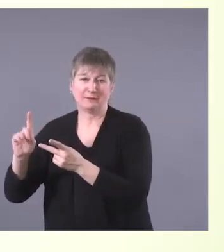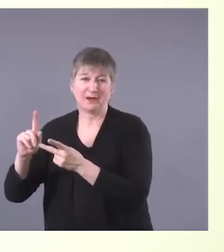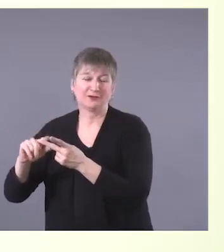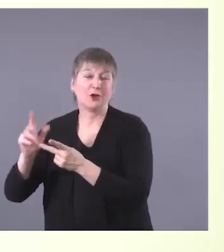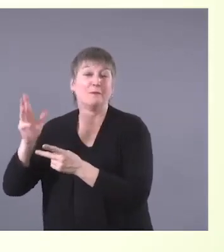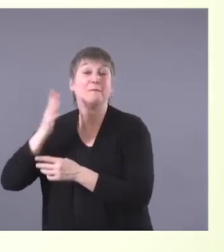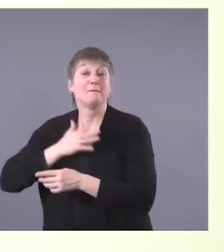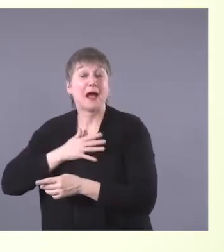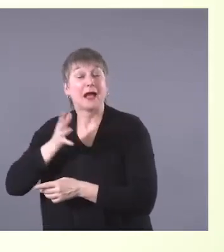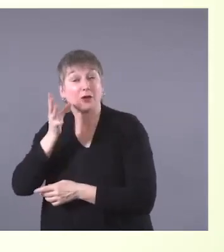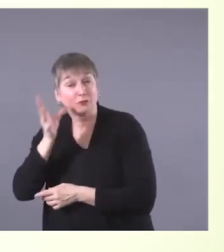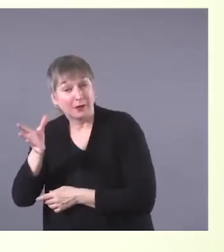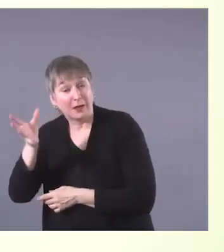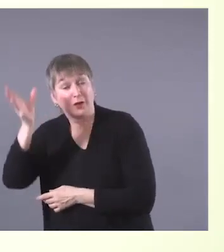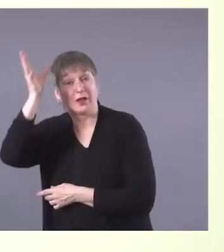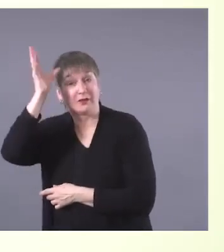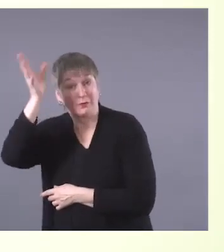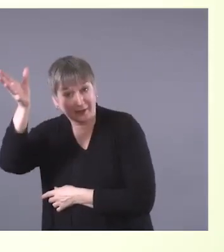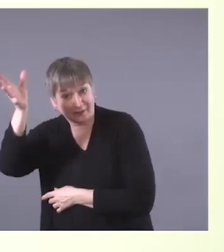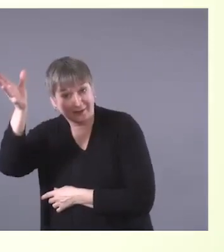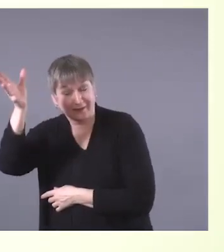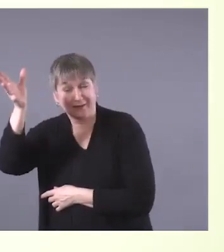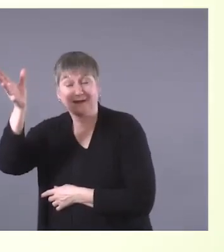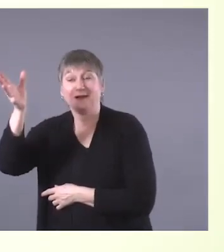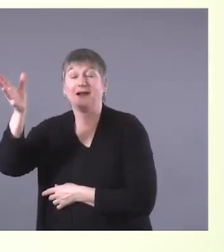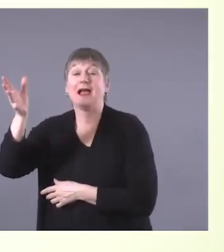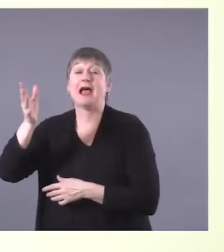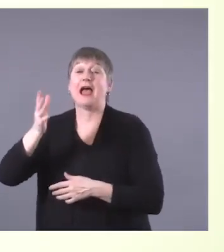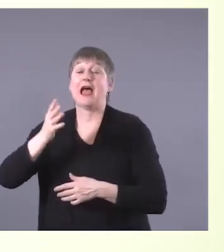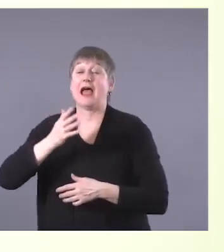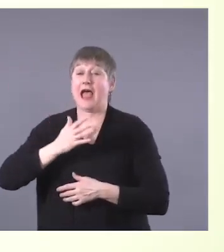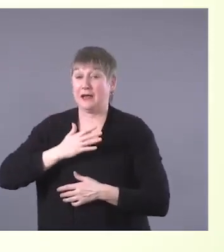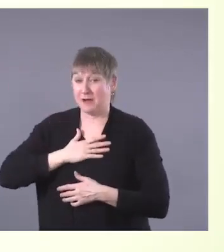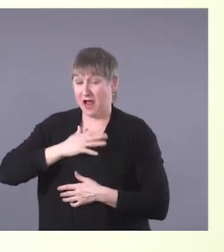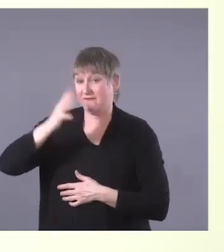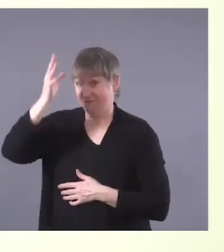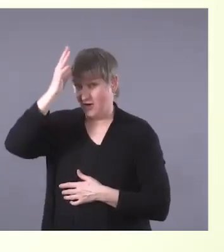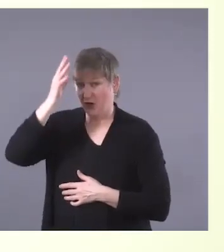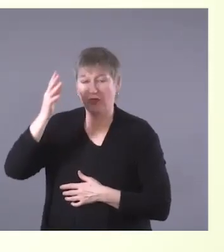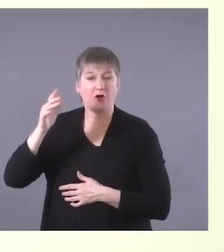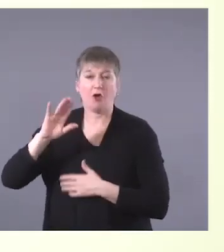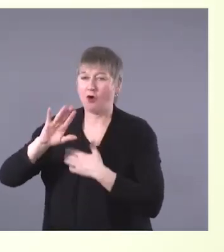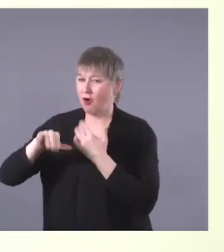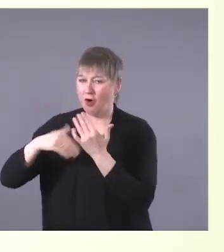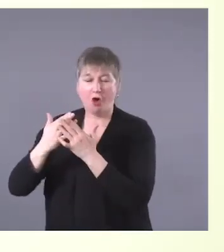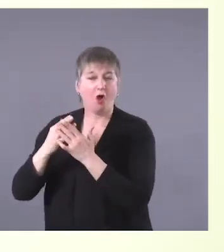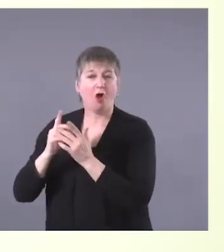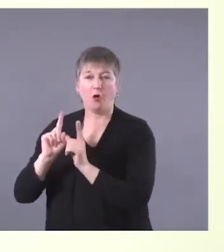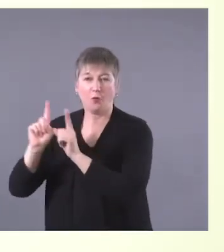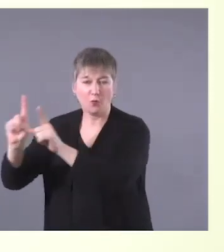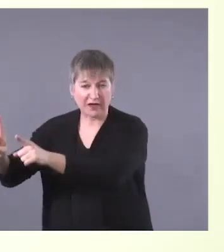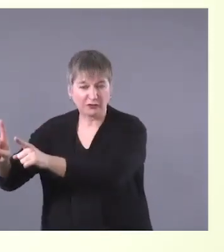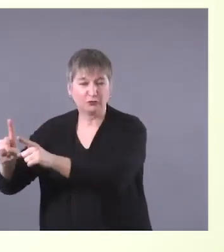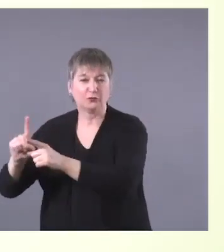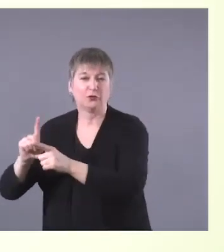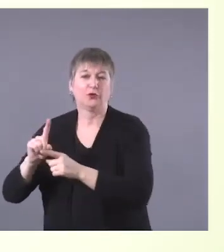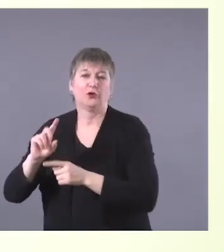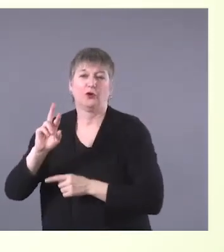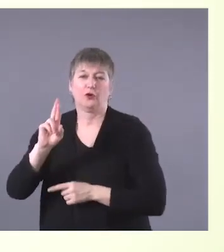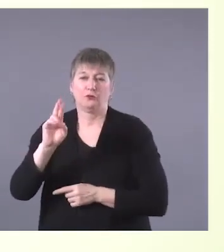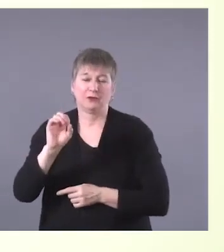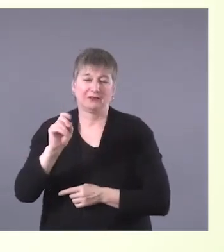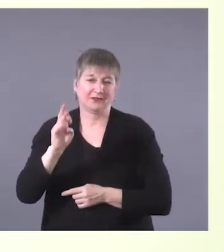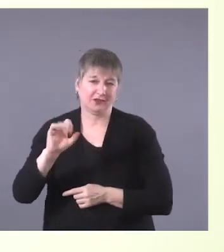and as well as my father, all went to residential schools. So I have a multi